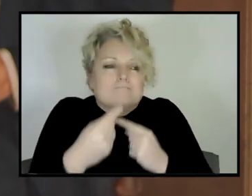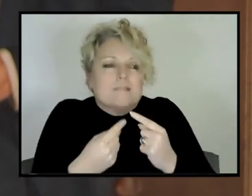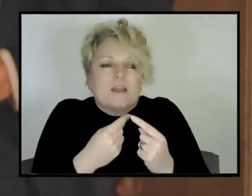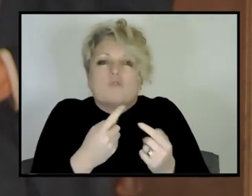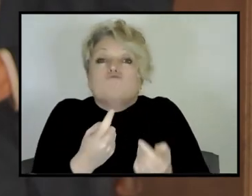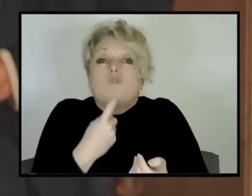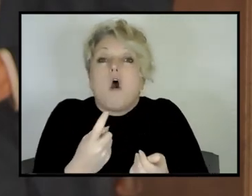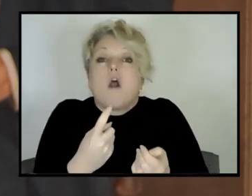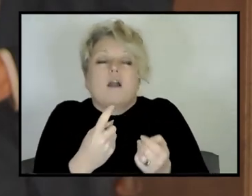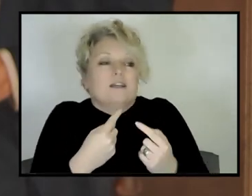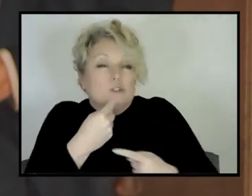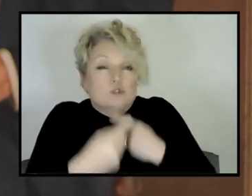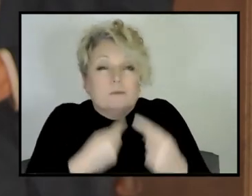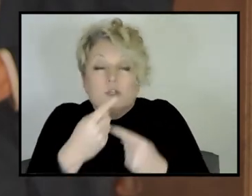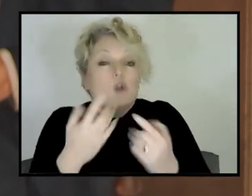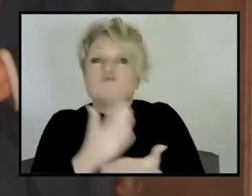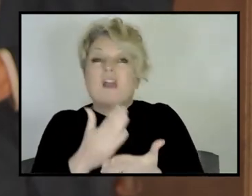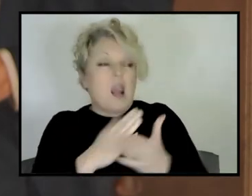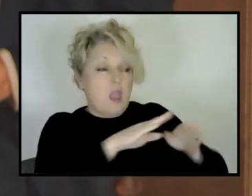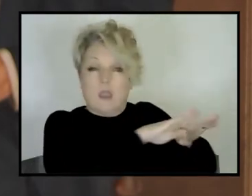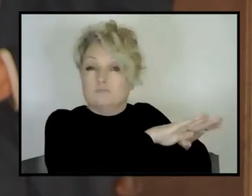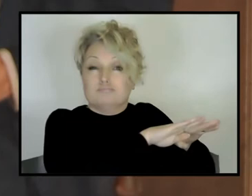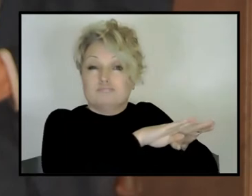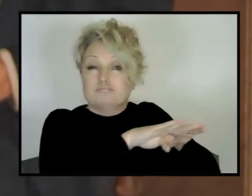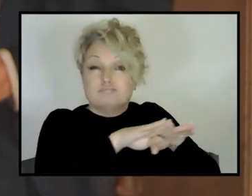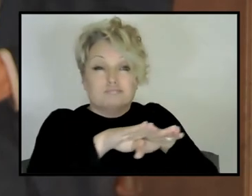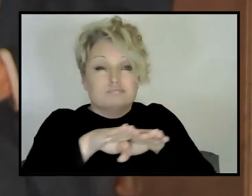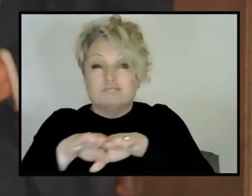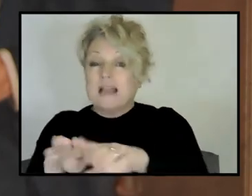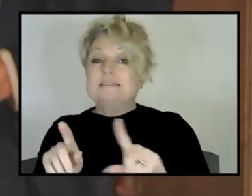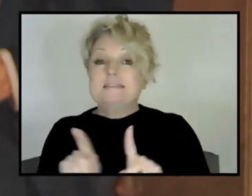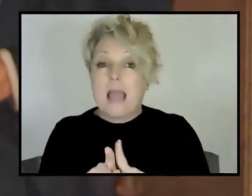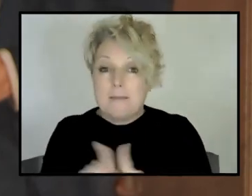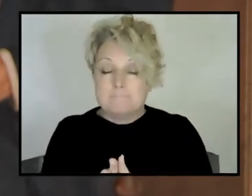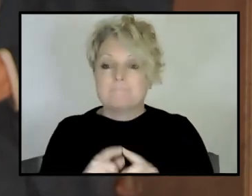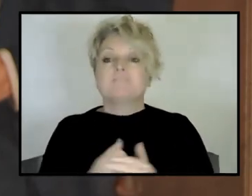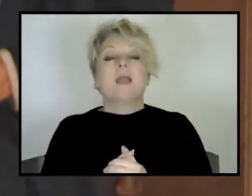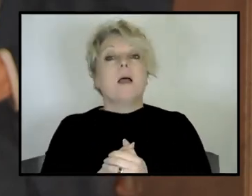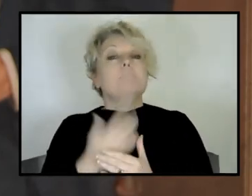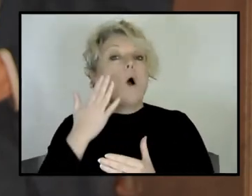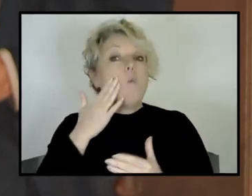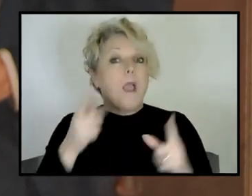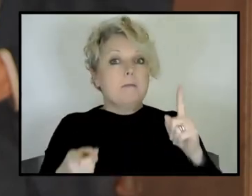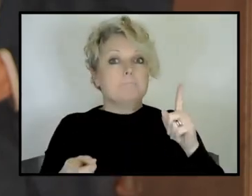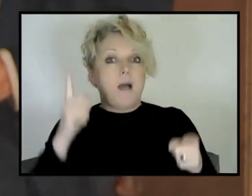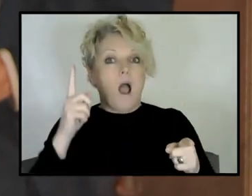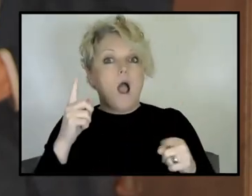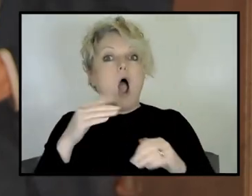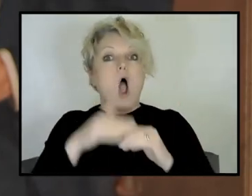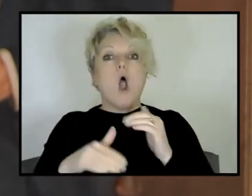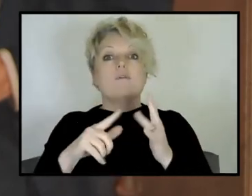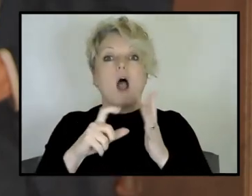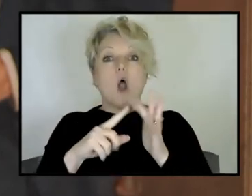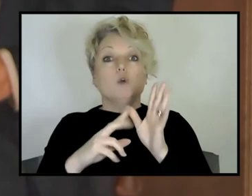they're pretty much the same. And so it wasn't until we could understand the oceans could we make the step into